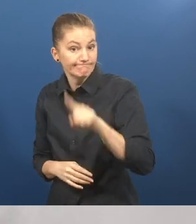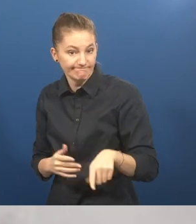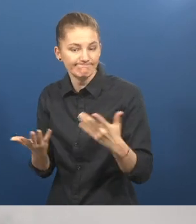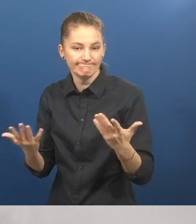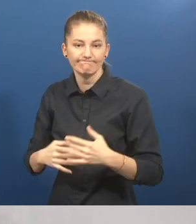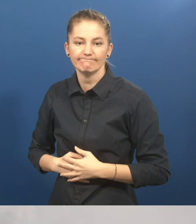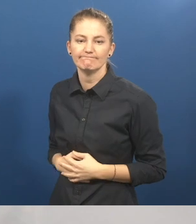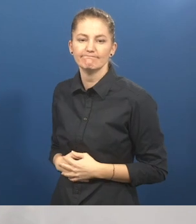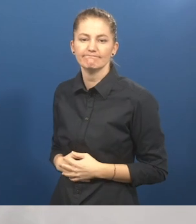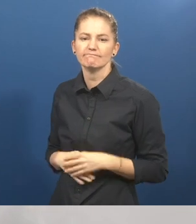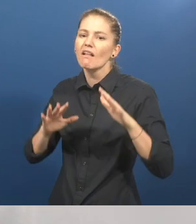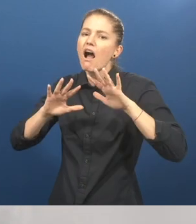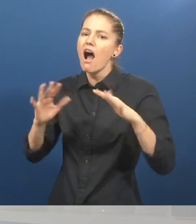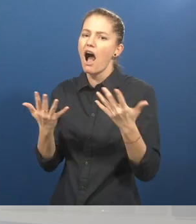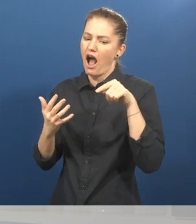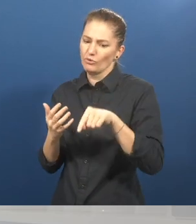for deaf people work?